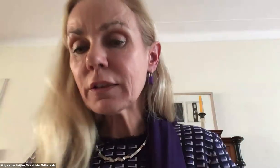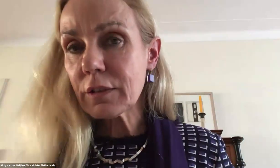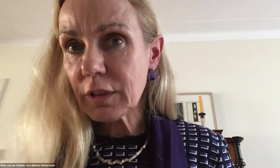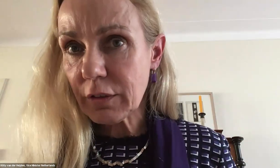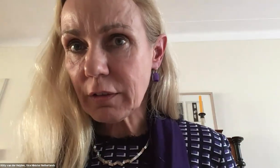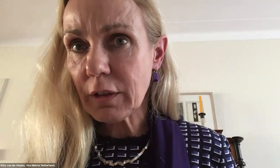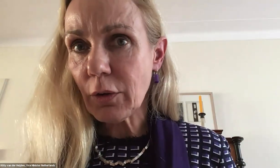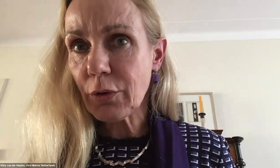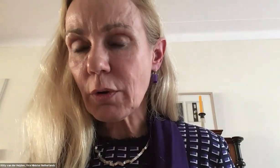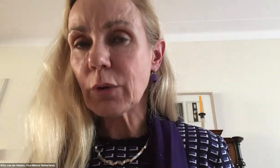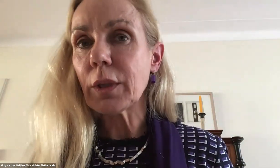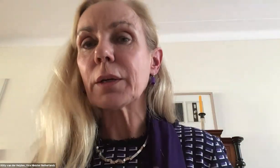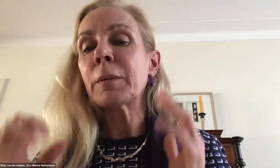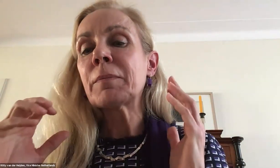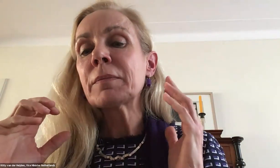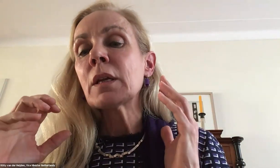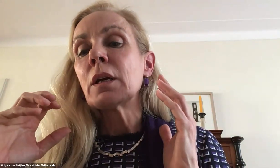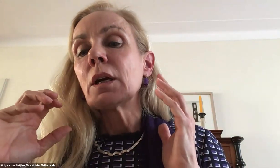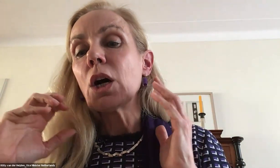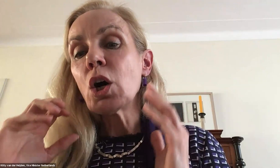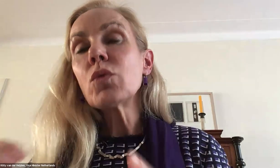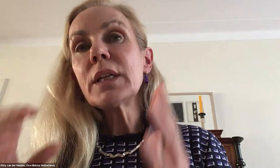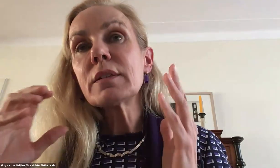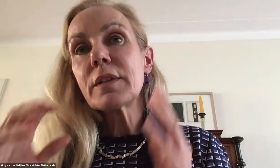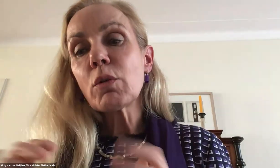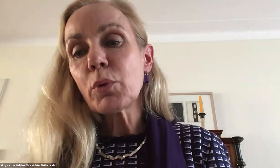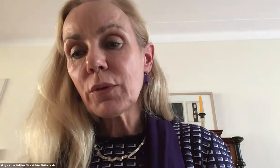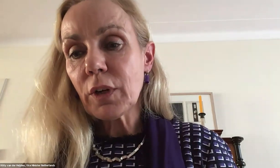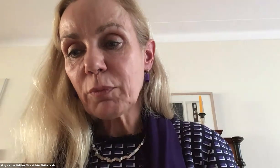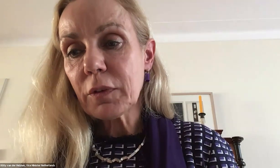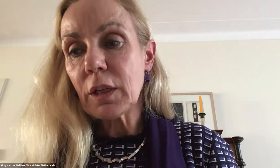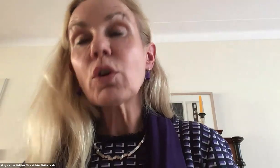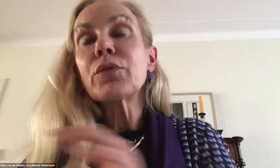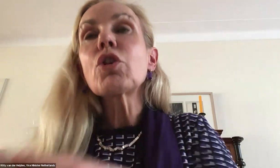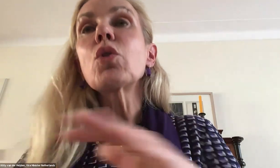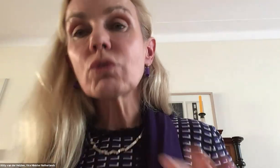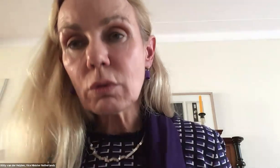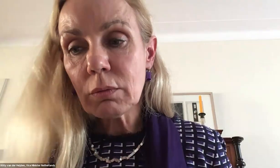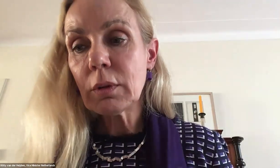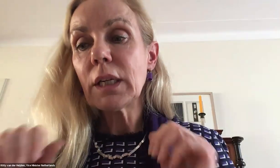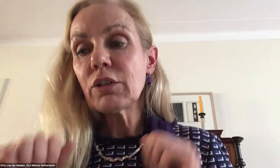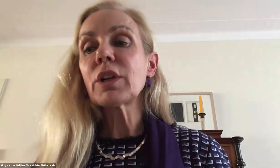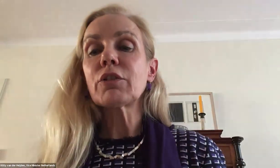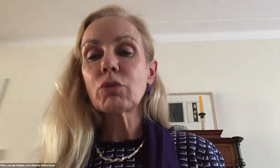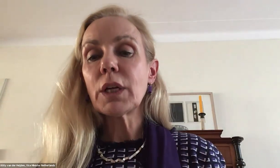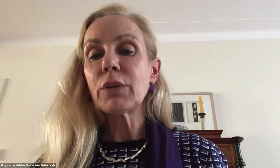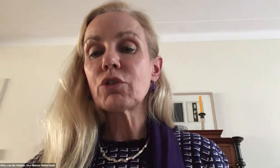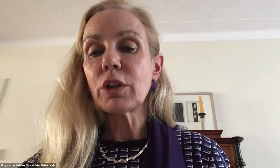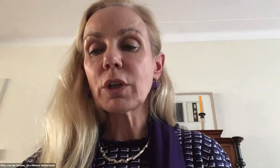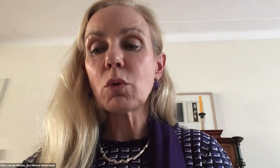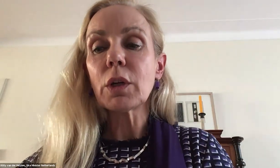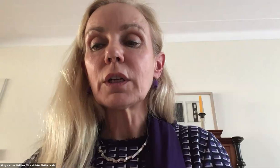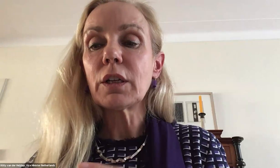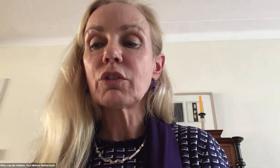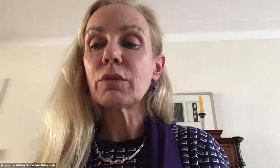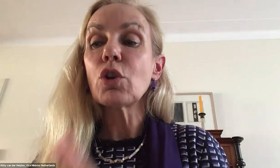Last statistics that I'll throw out there. Only 0.5% of total international aid for